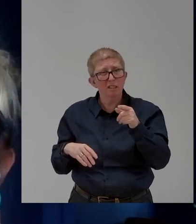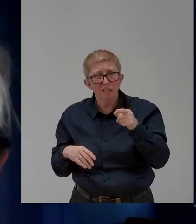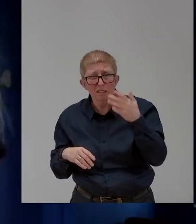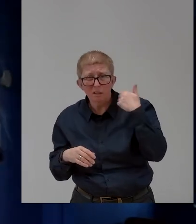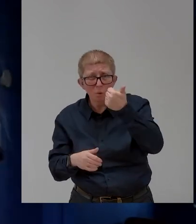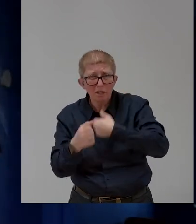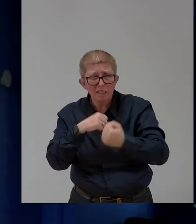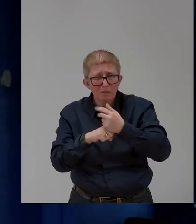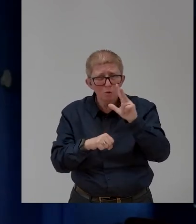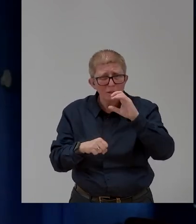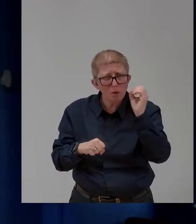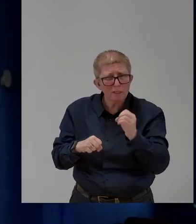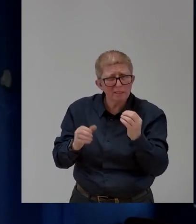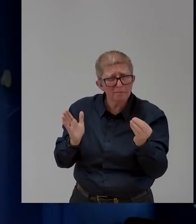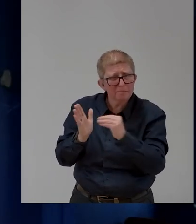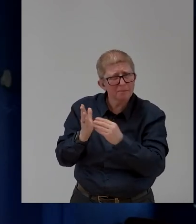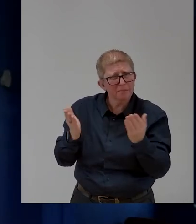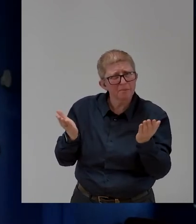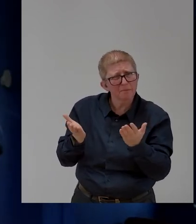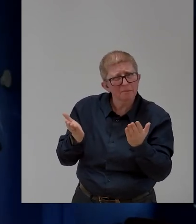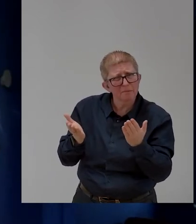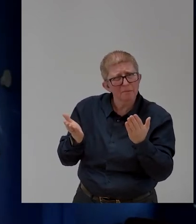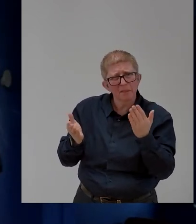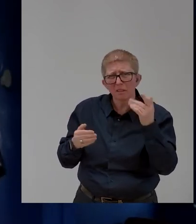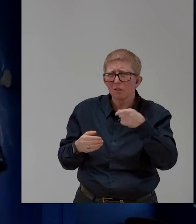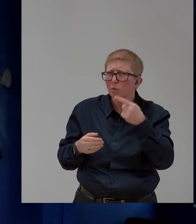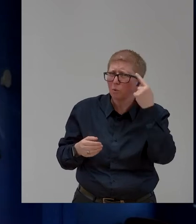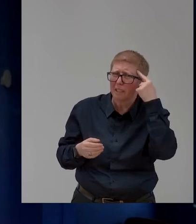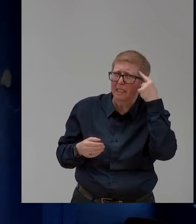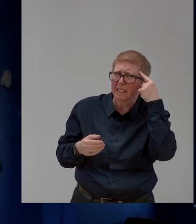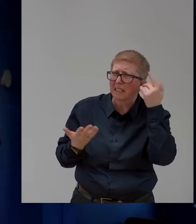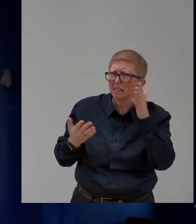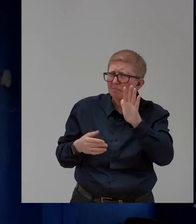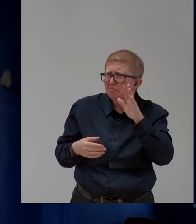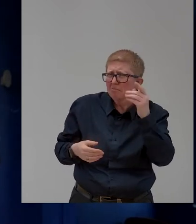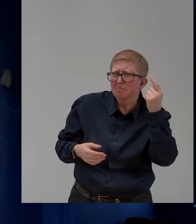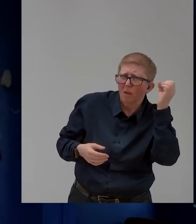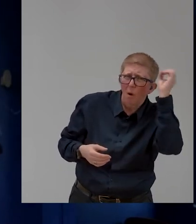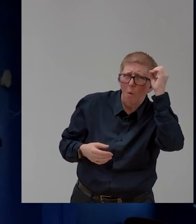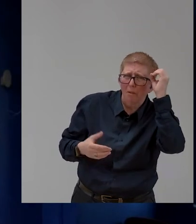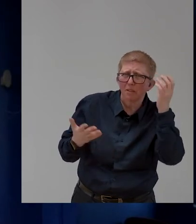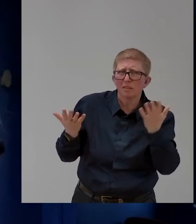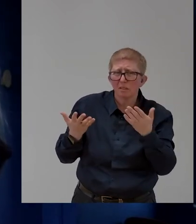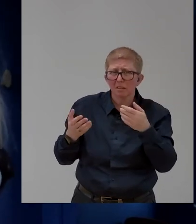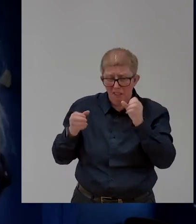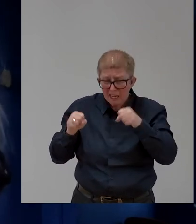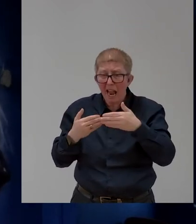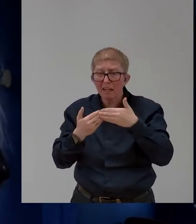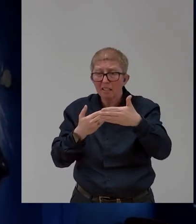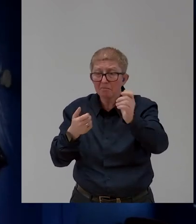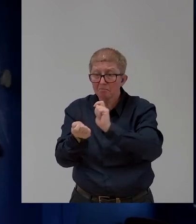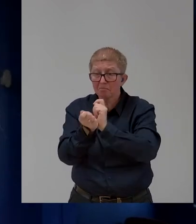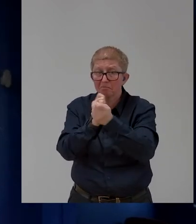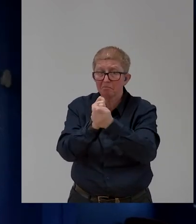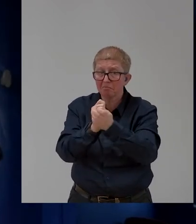What do you think, I mean, you've been in this a long time. What do you think is going to change that? And do you see that